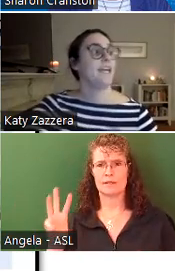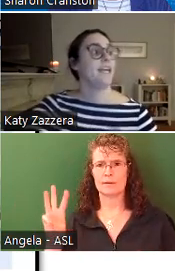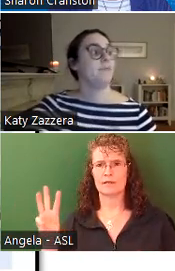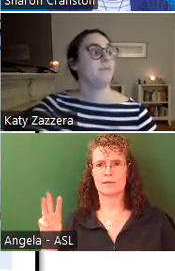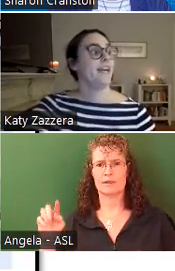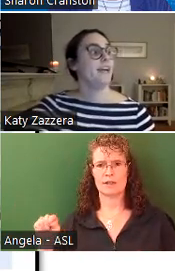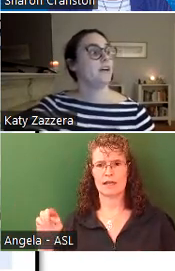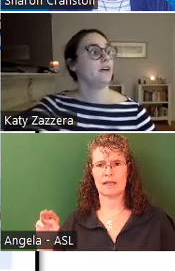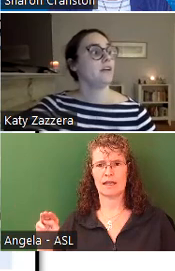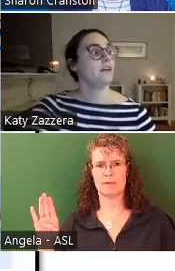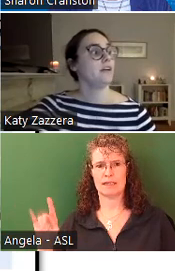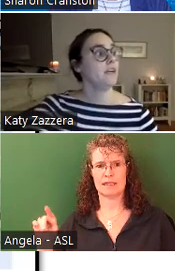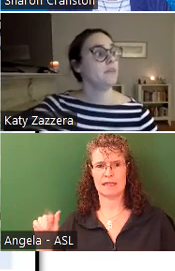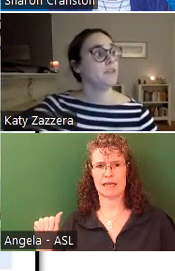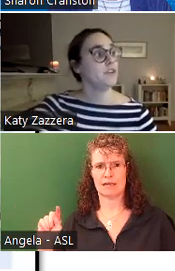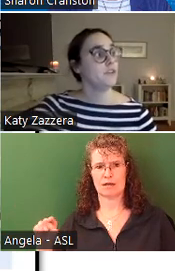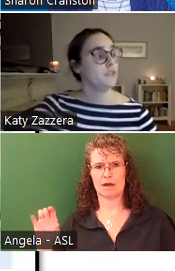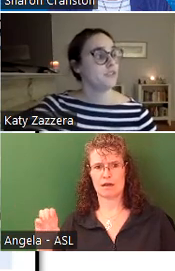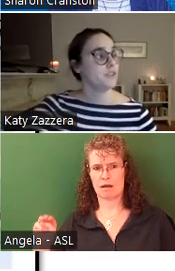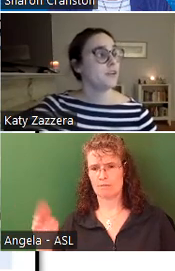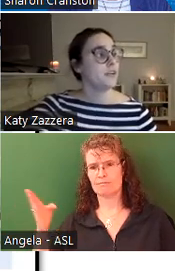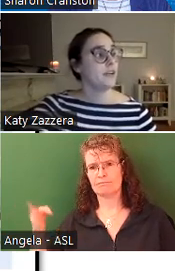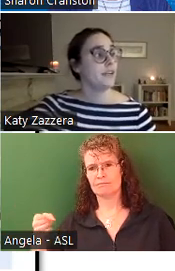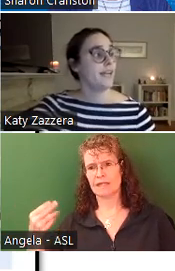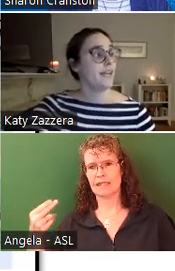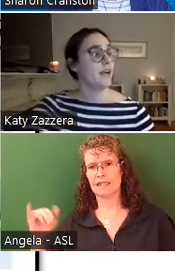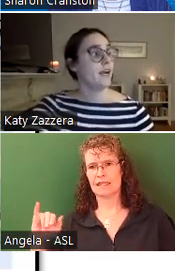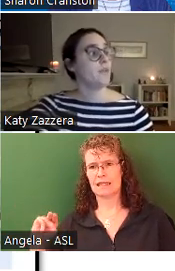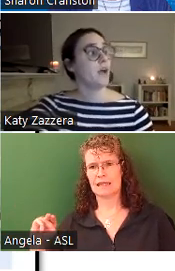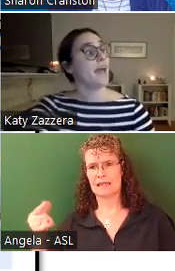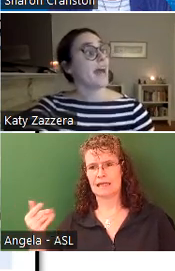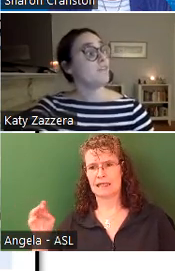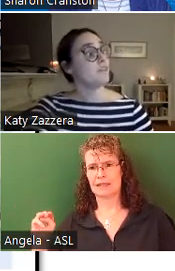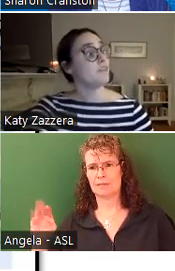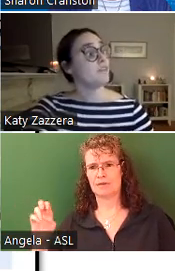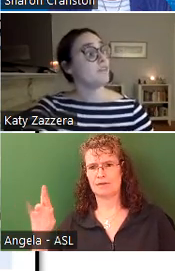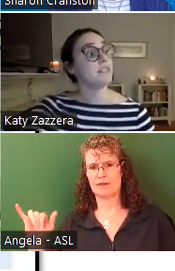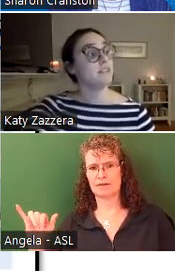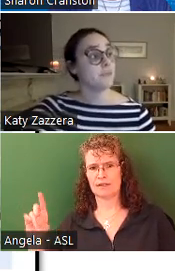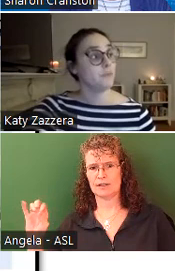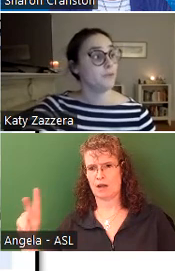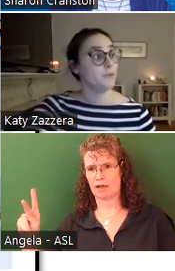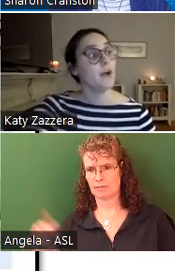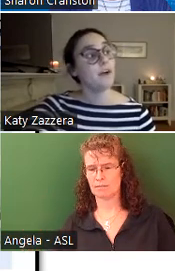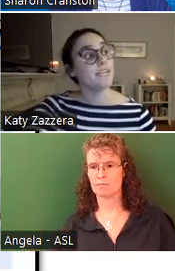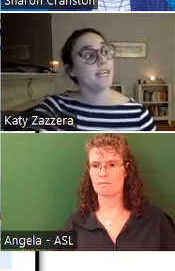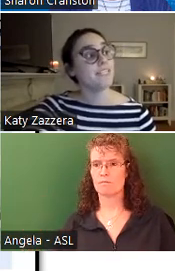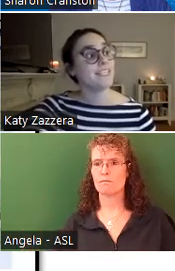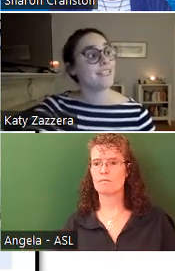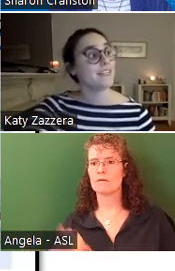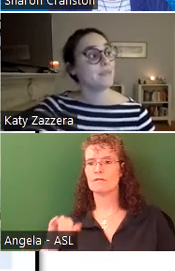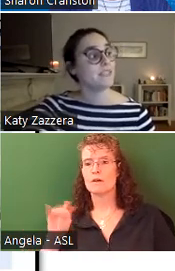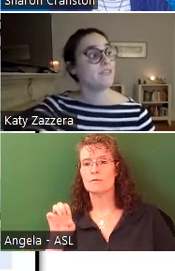Okay. And we have a comment from Joe Fisher. Again, on behalf of the Hingham Select Board, we welcome the